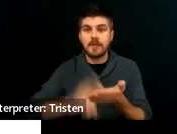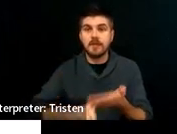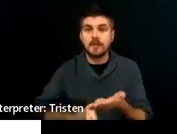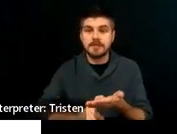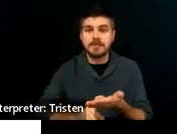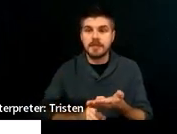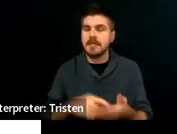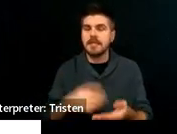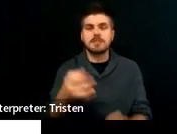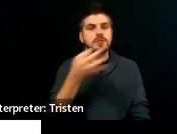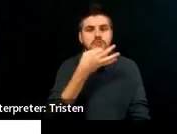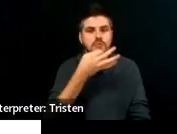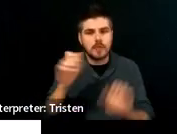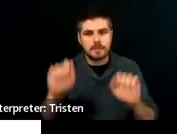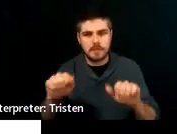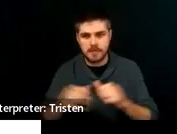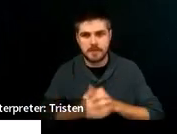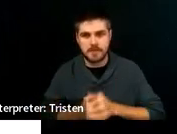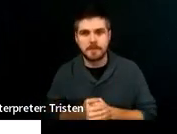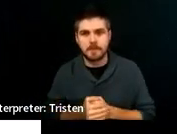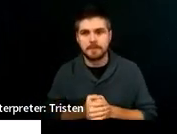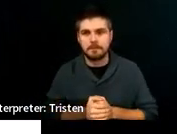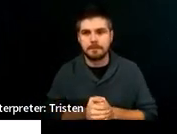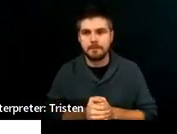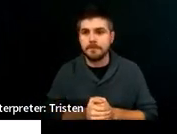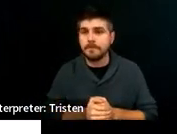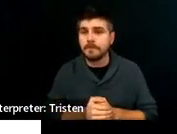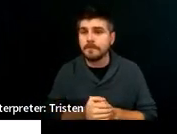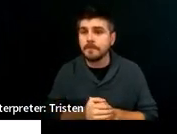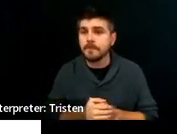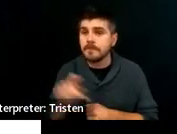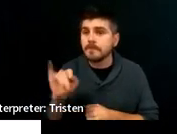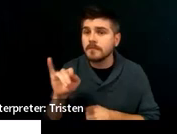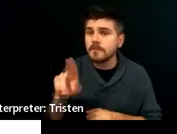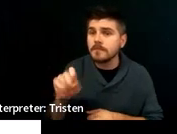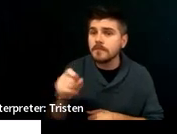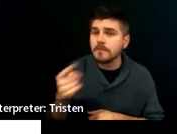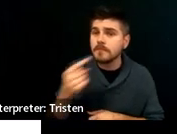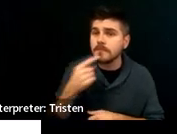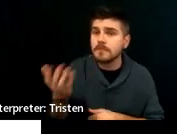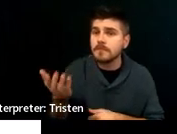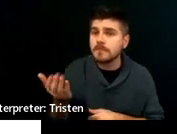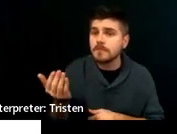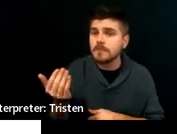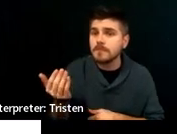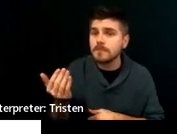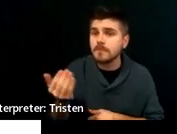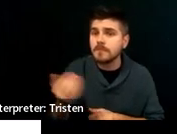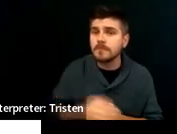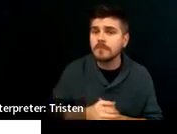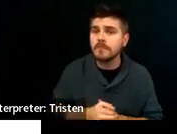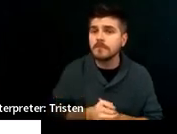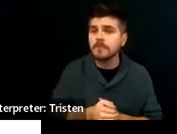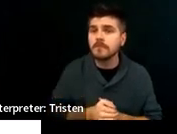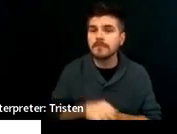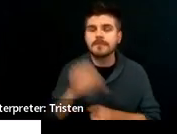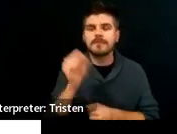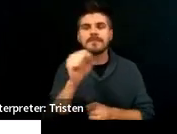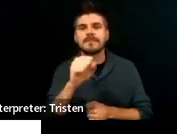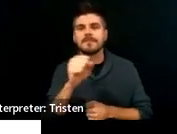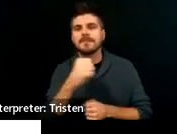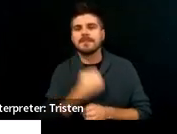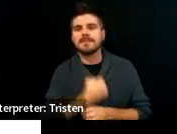soon as possible. So that, Titus, is that you? Did you have something to add? Yes, I